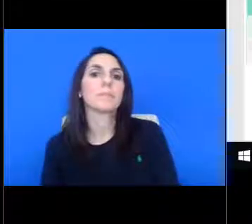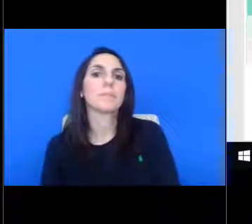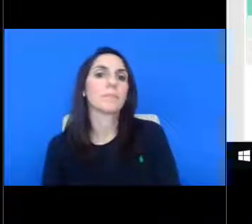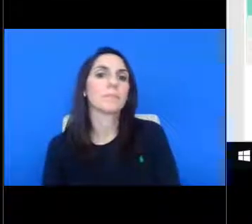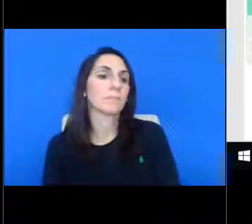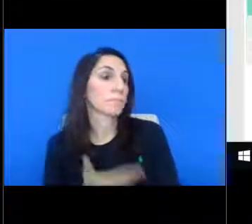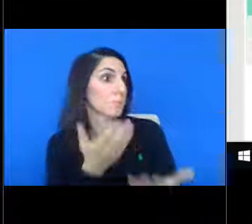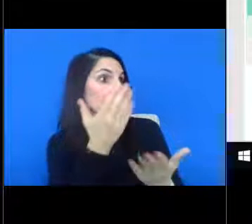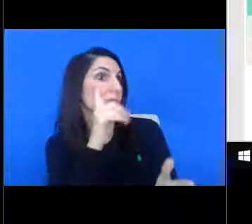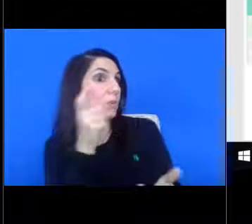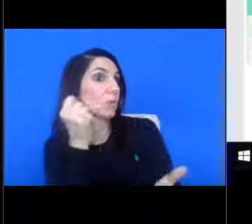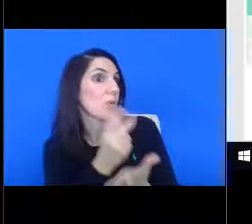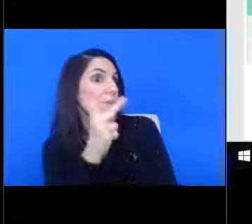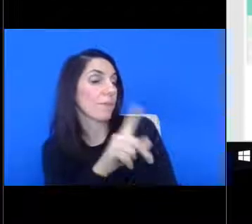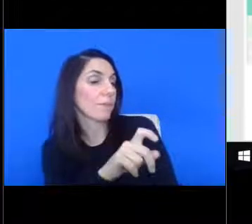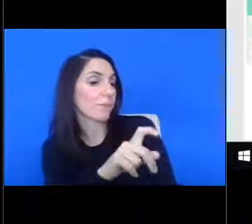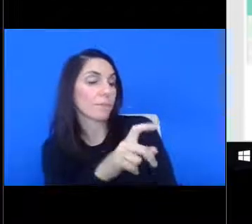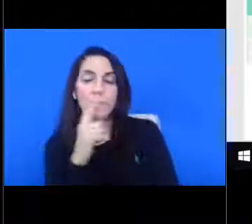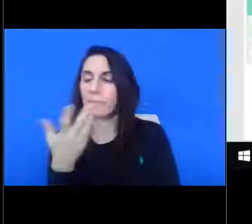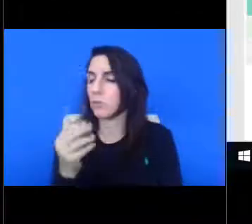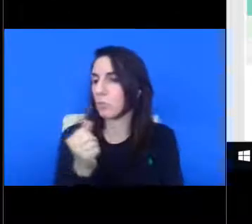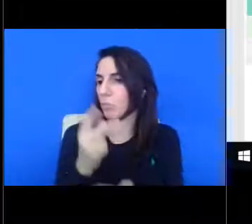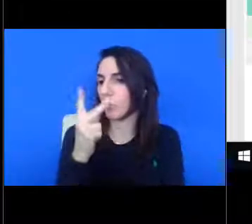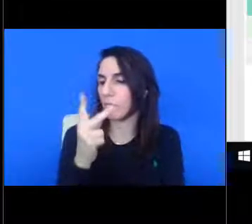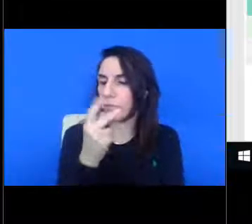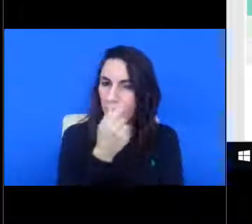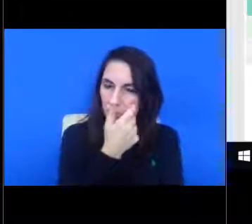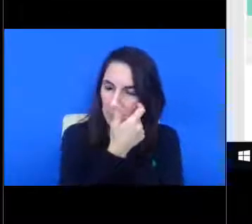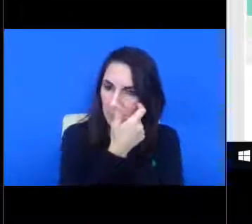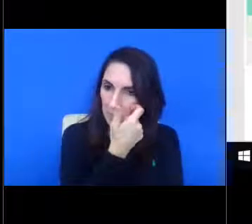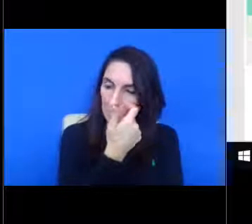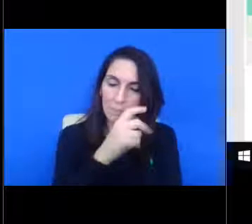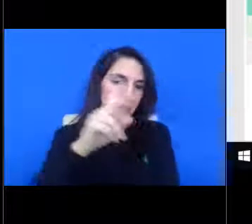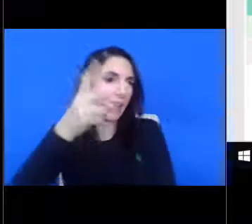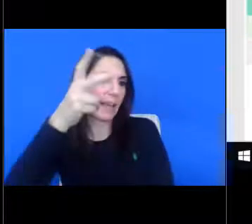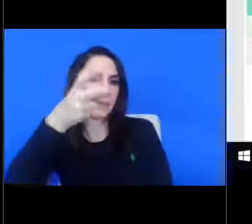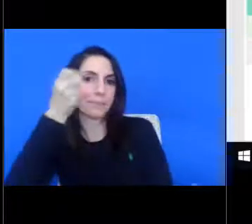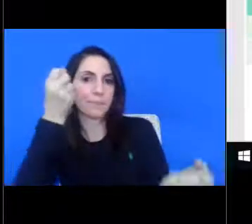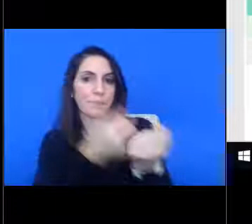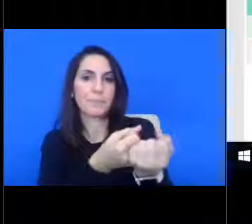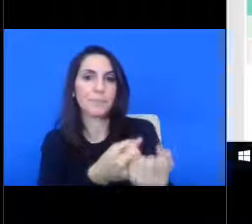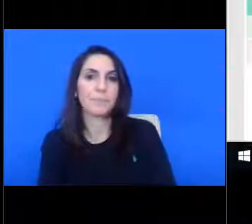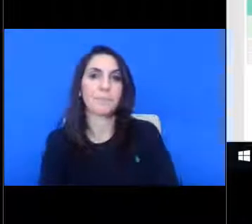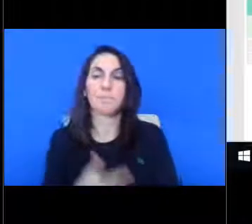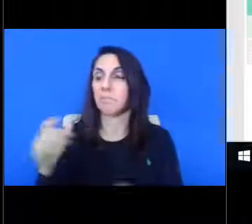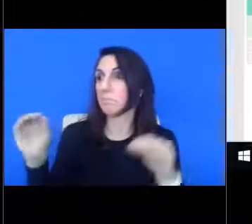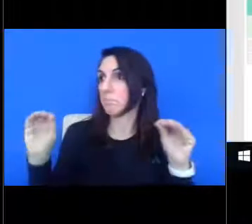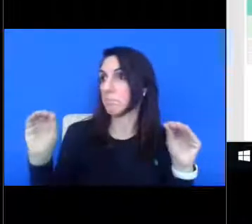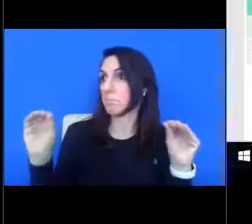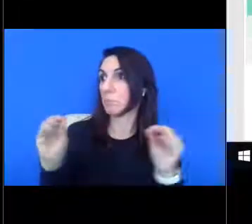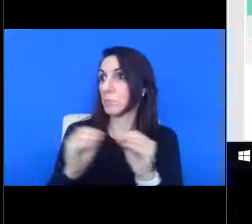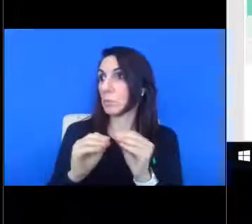Thank We have a motion to approve. Motion to approve. Second. All right. Seeing no further discussion.